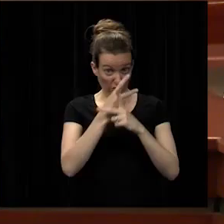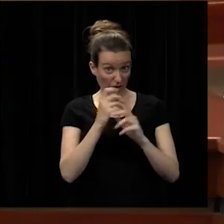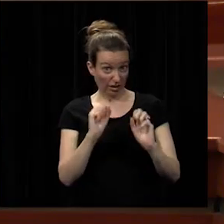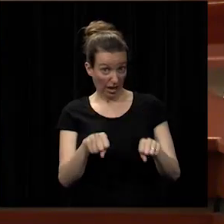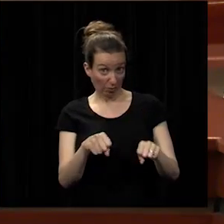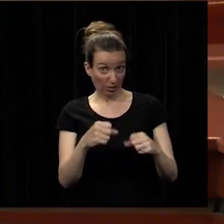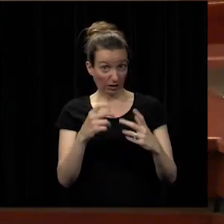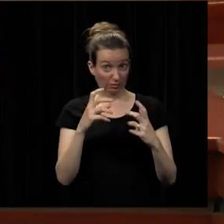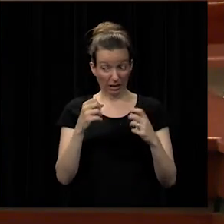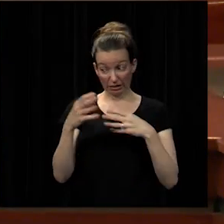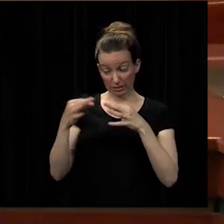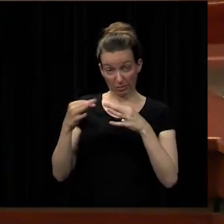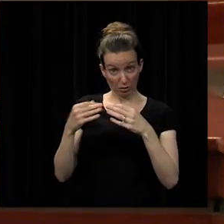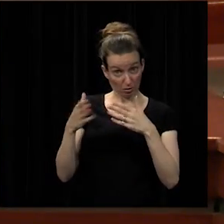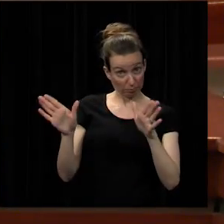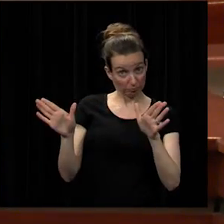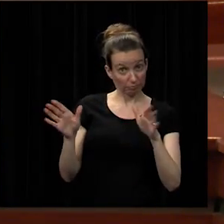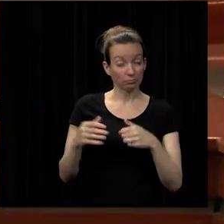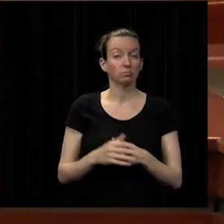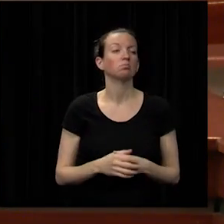attract some of that okay thank you